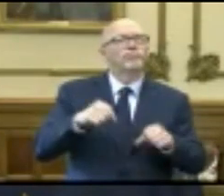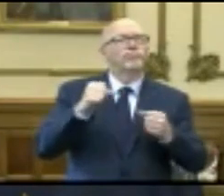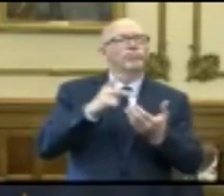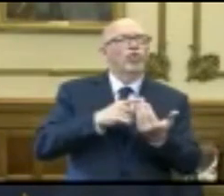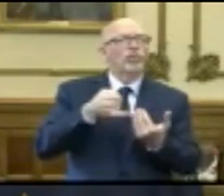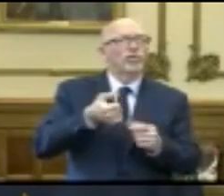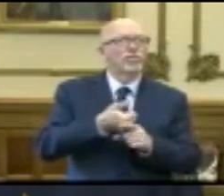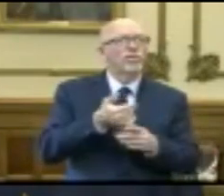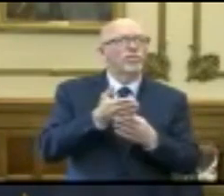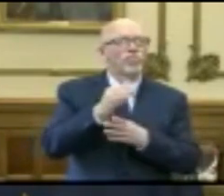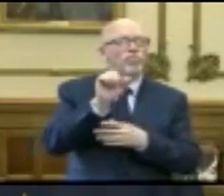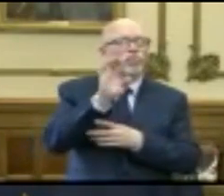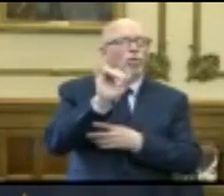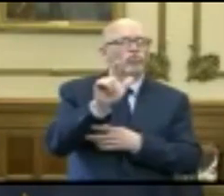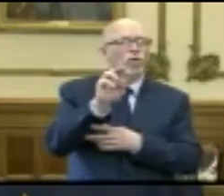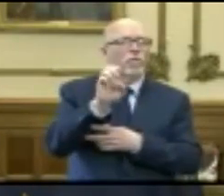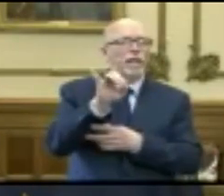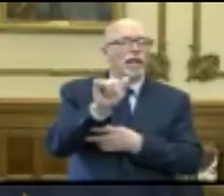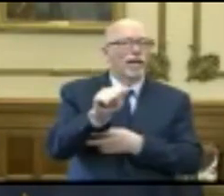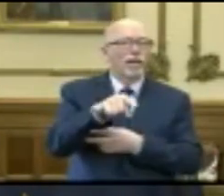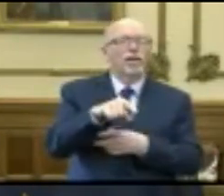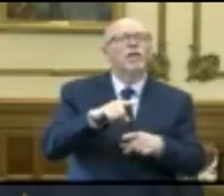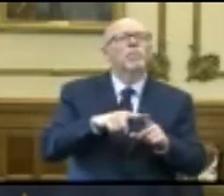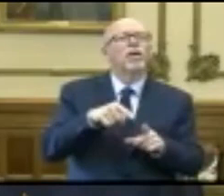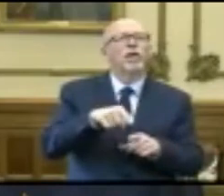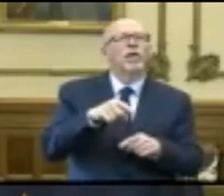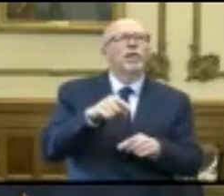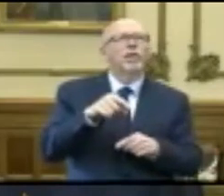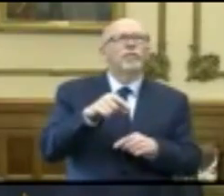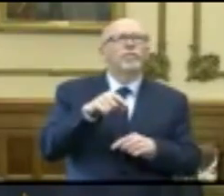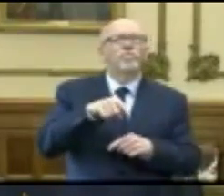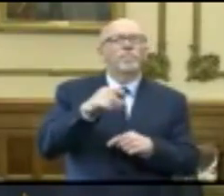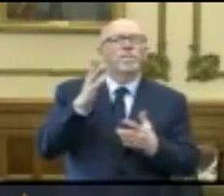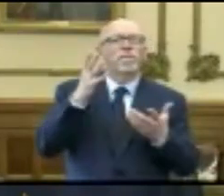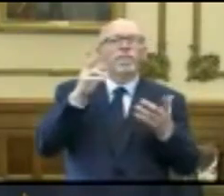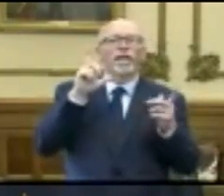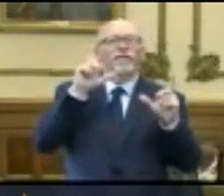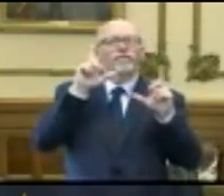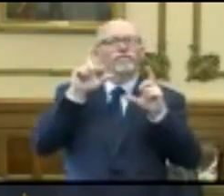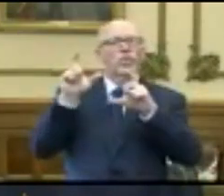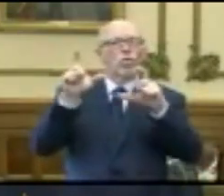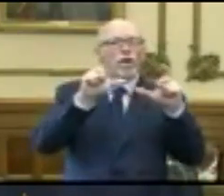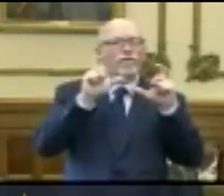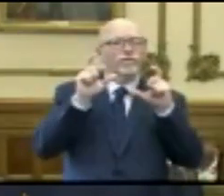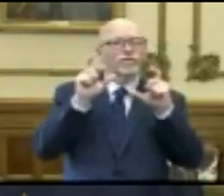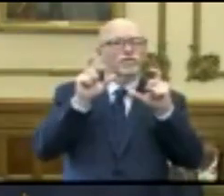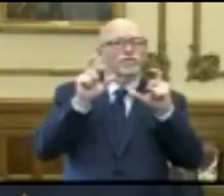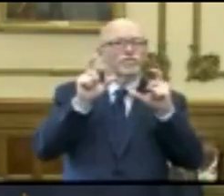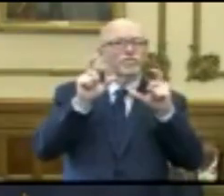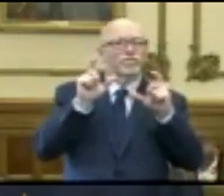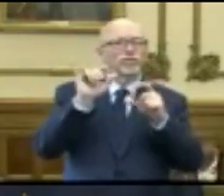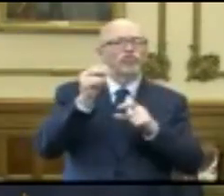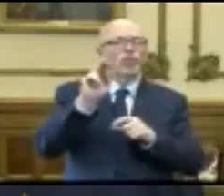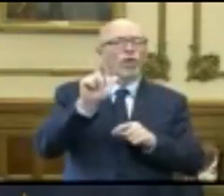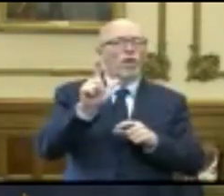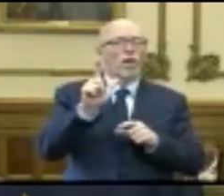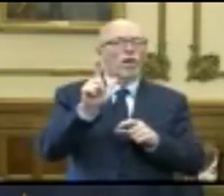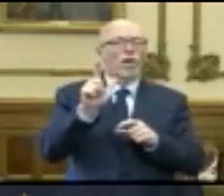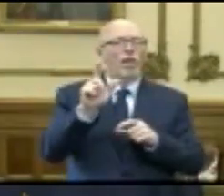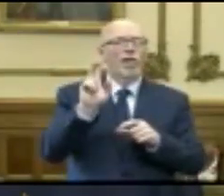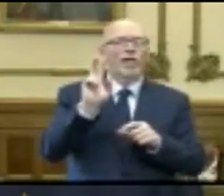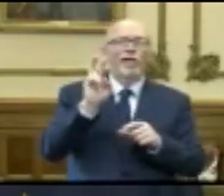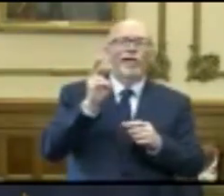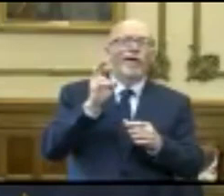of her own through social media mostly, but she's taking kind of a photographic journal, an